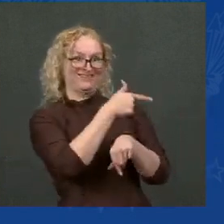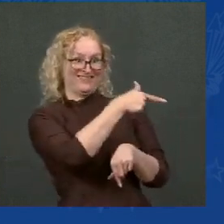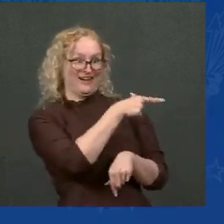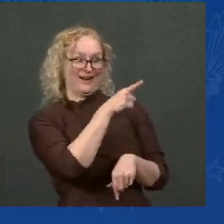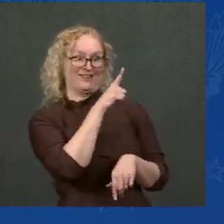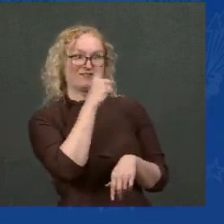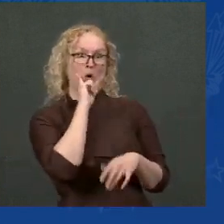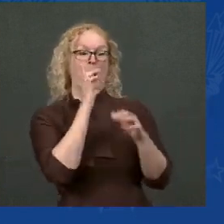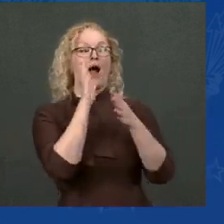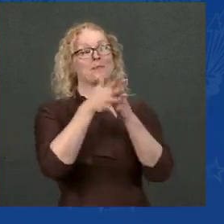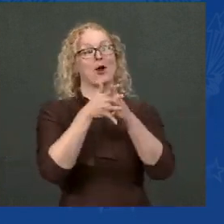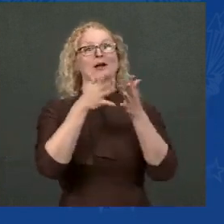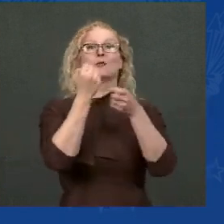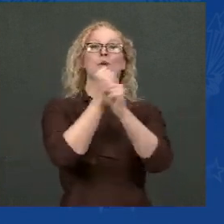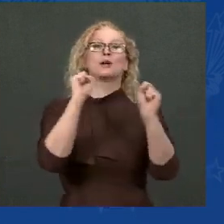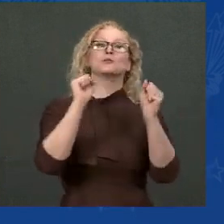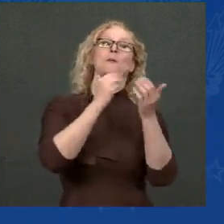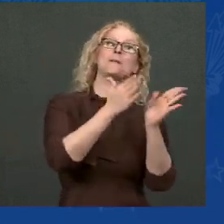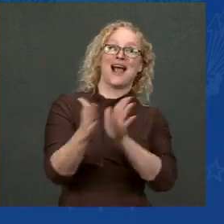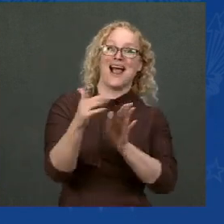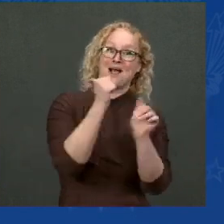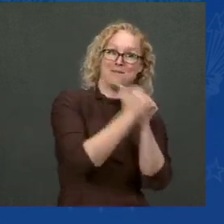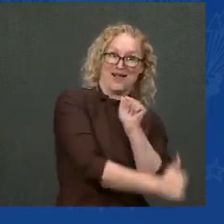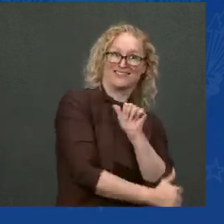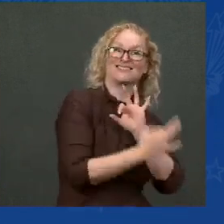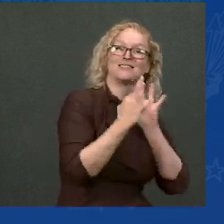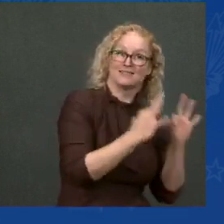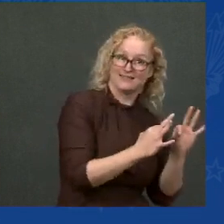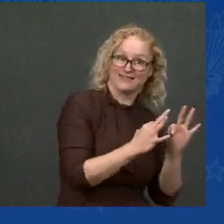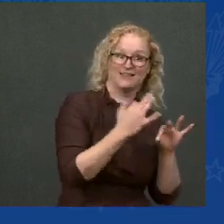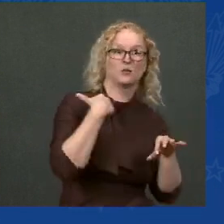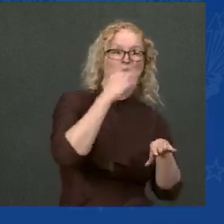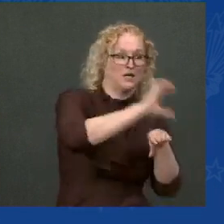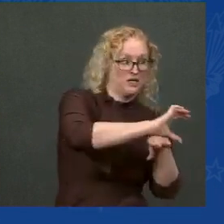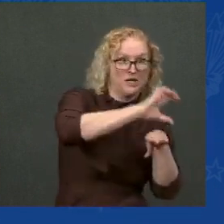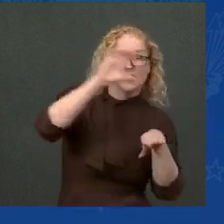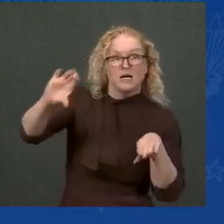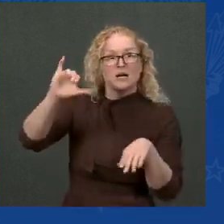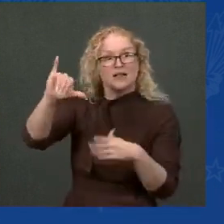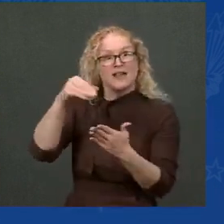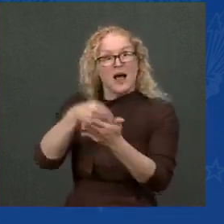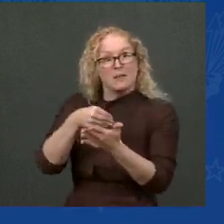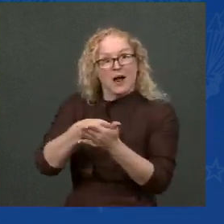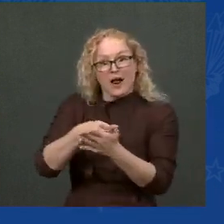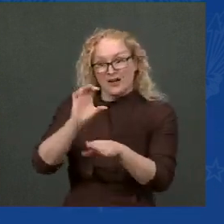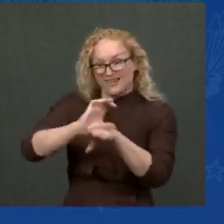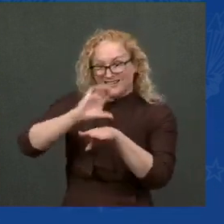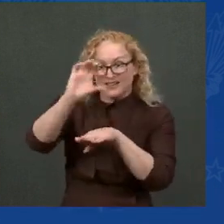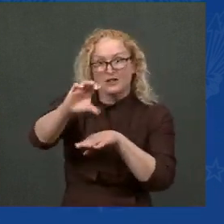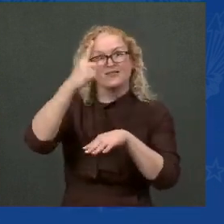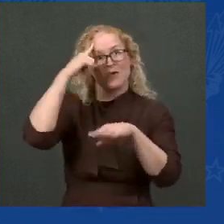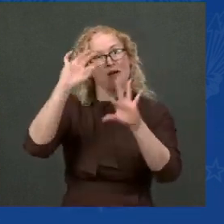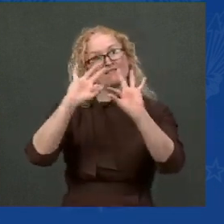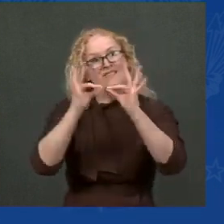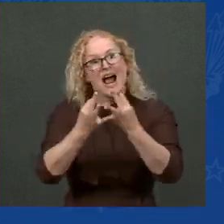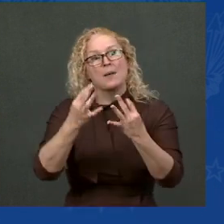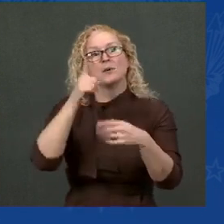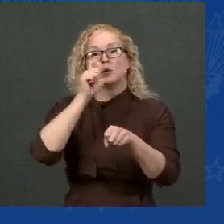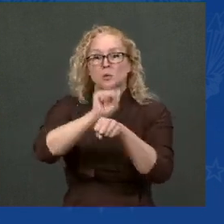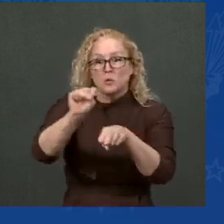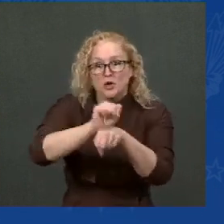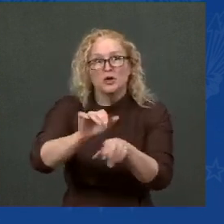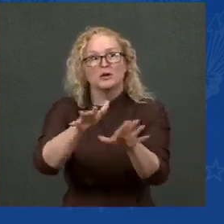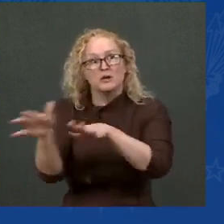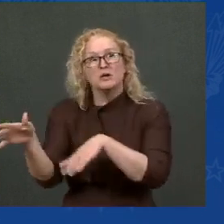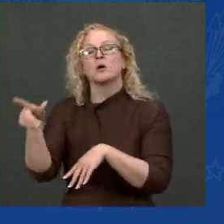money in working families' pockets. It gave families with kids a tax cut each month. It helped keep small businesses going in the